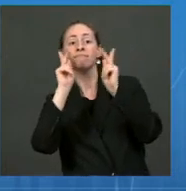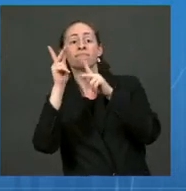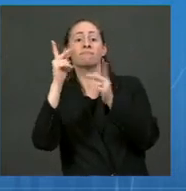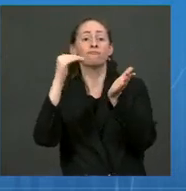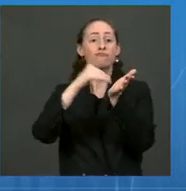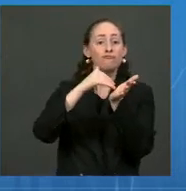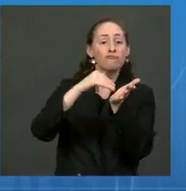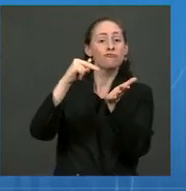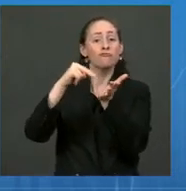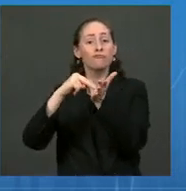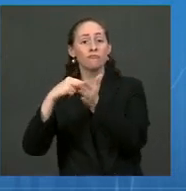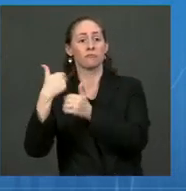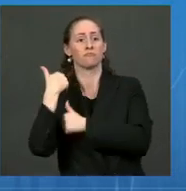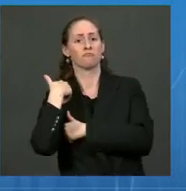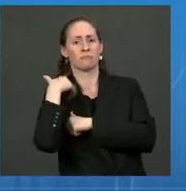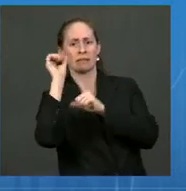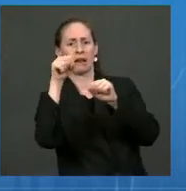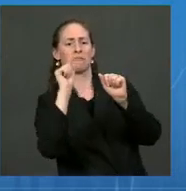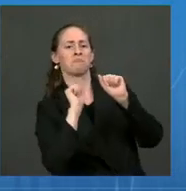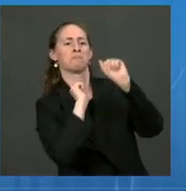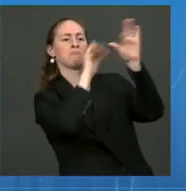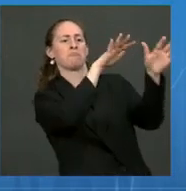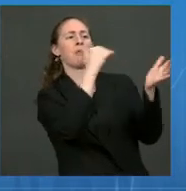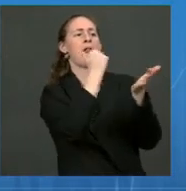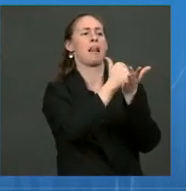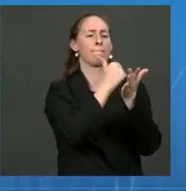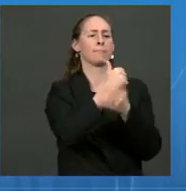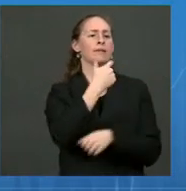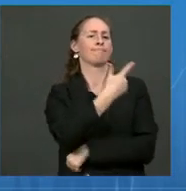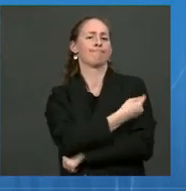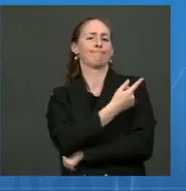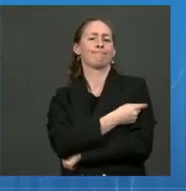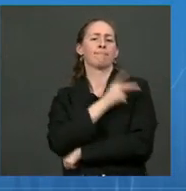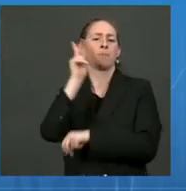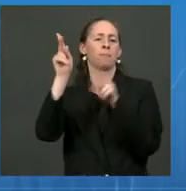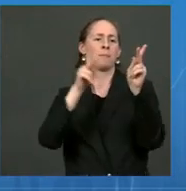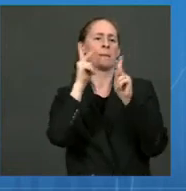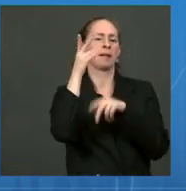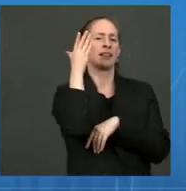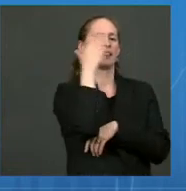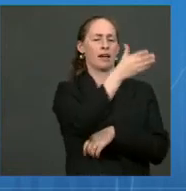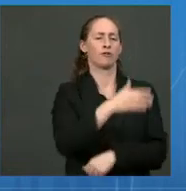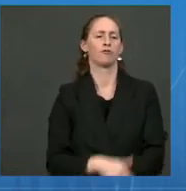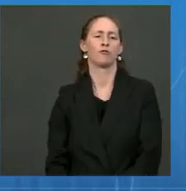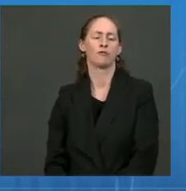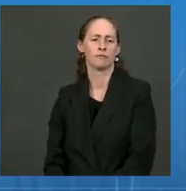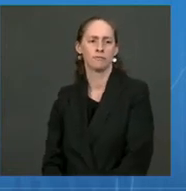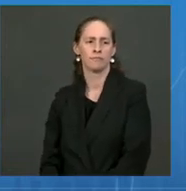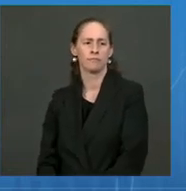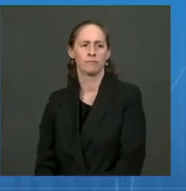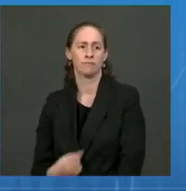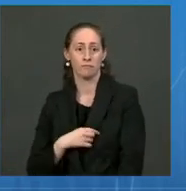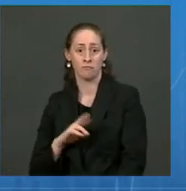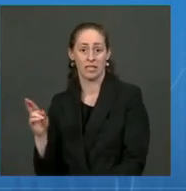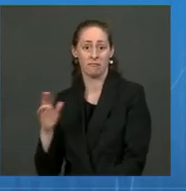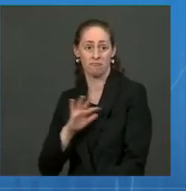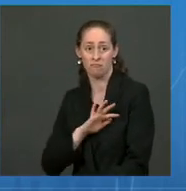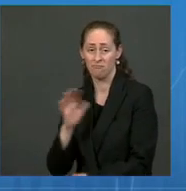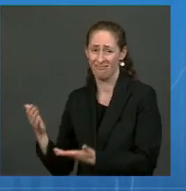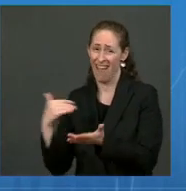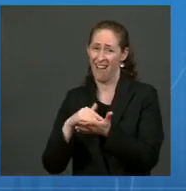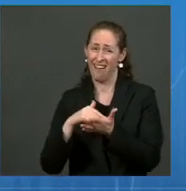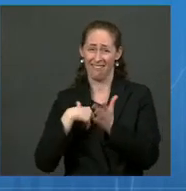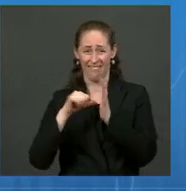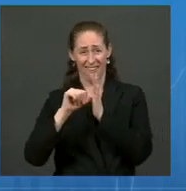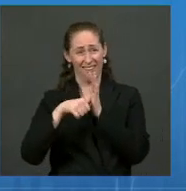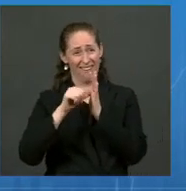across the world through the US leading the way, having donated now more vaccines